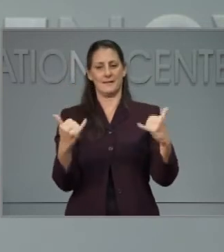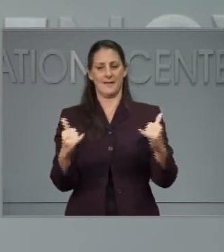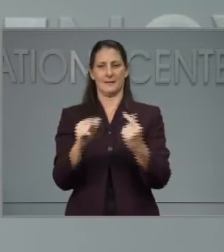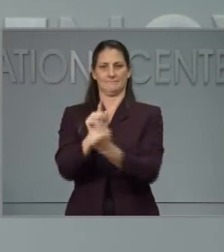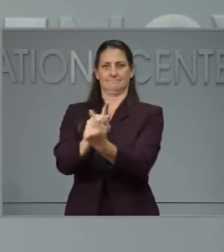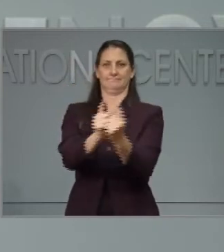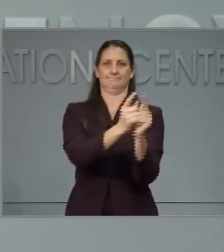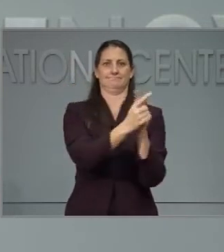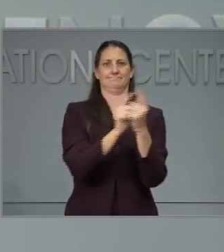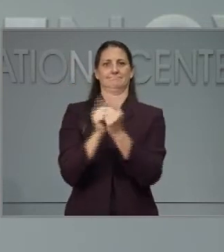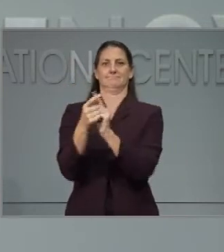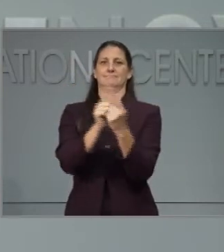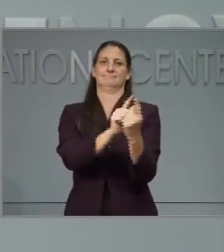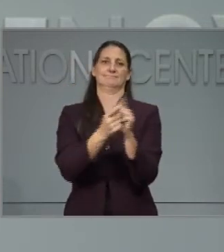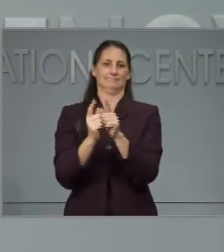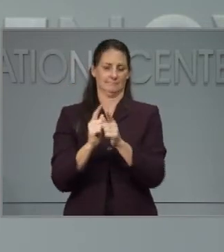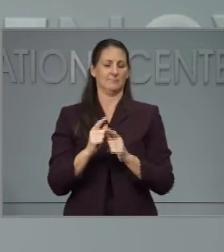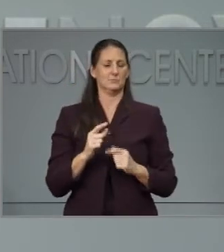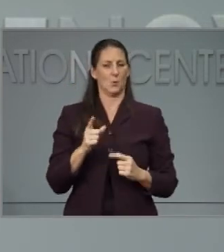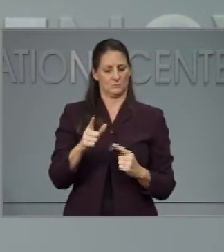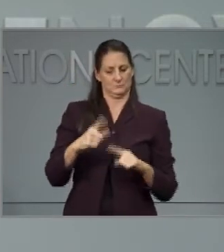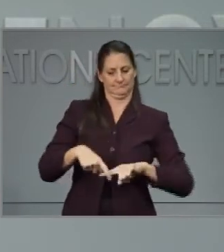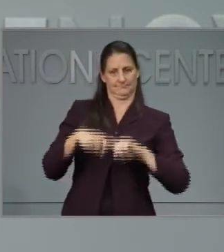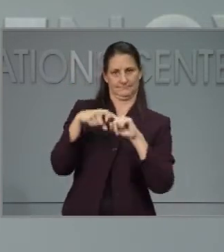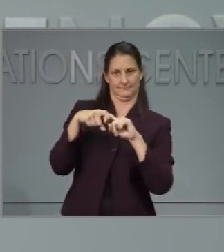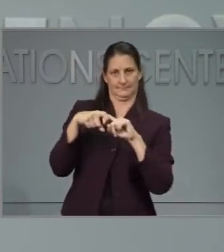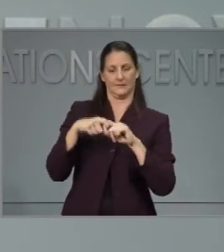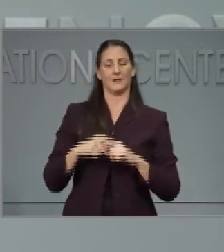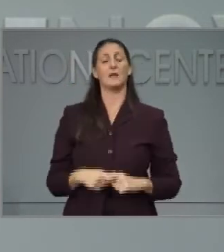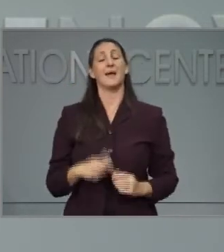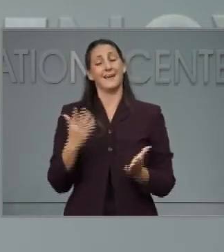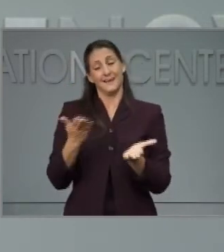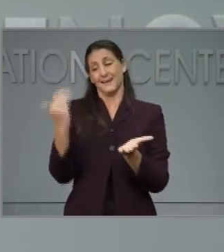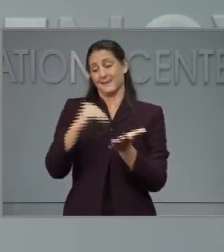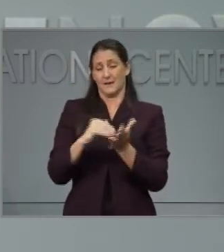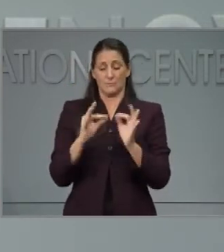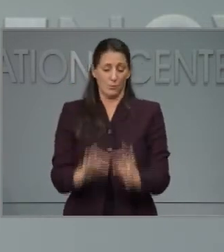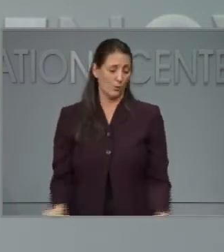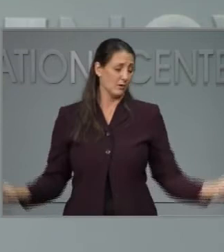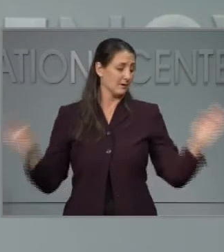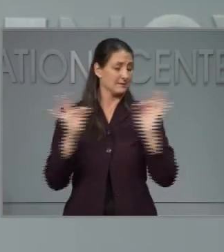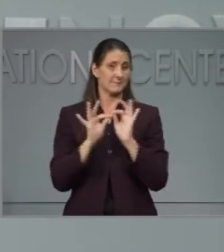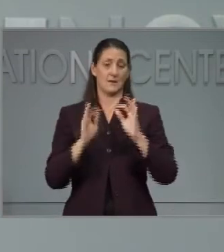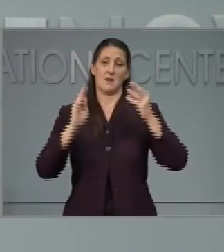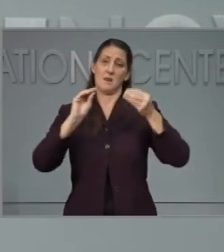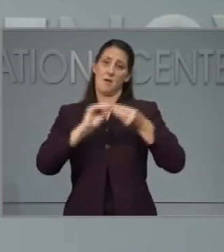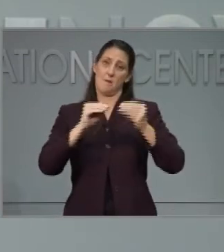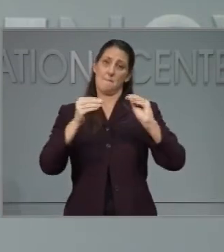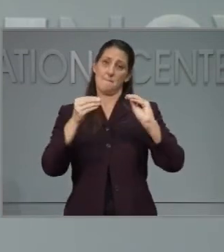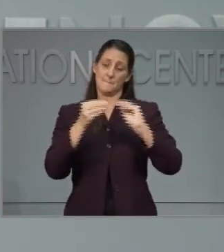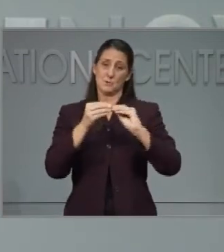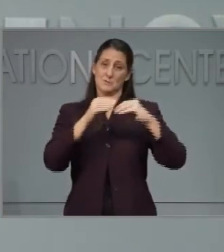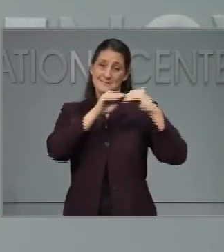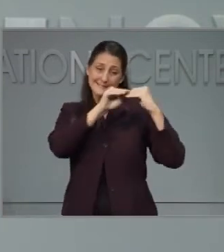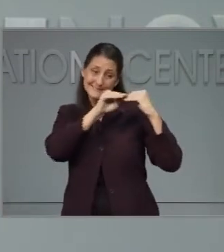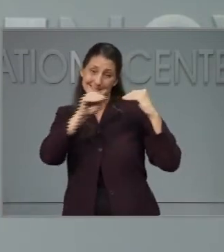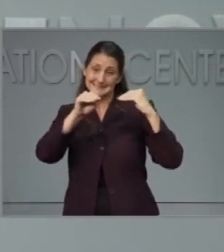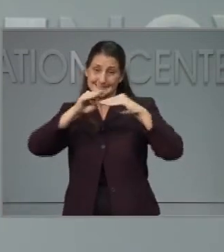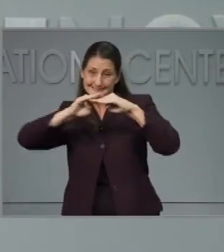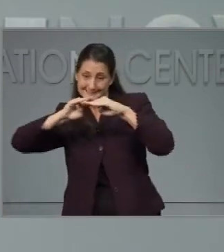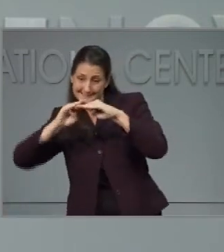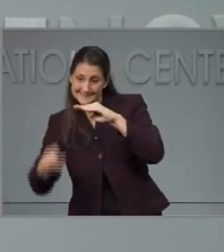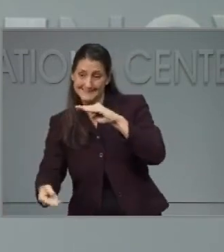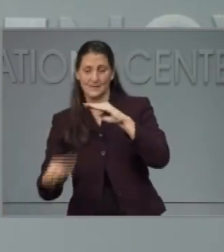for those contact sports. And so again, the more progress we can make here with our numbers, right, as we drive our virus level